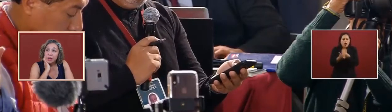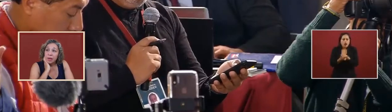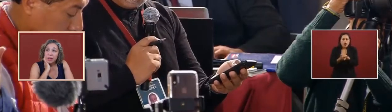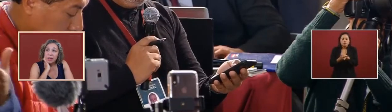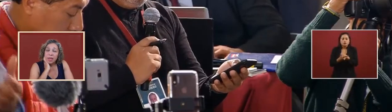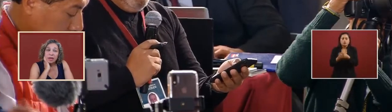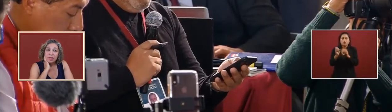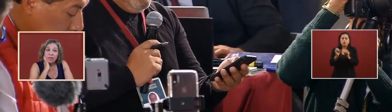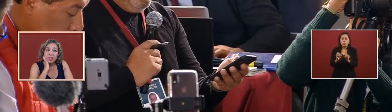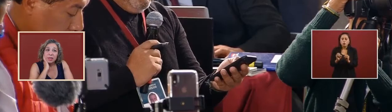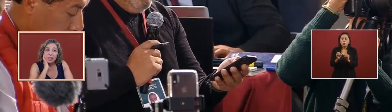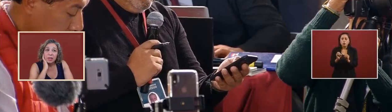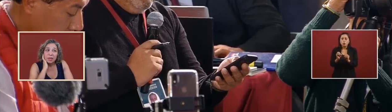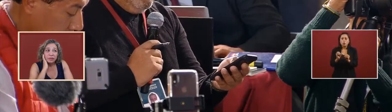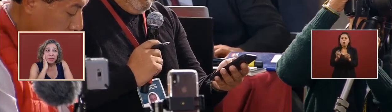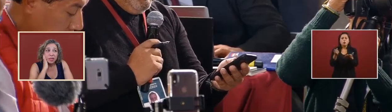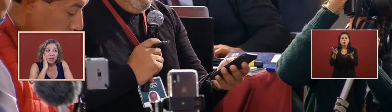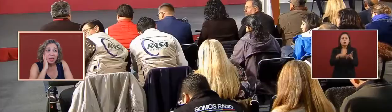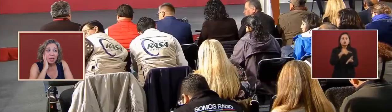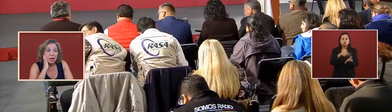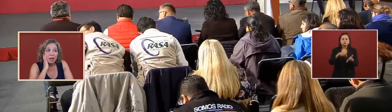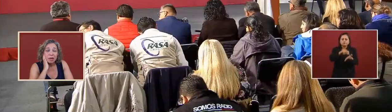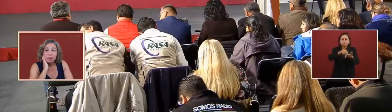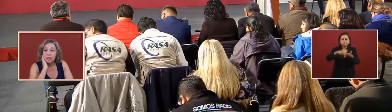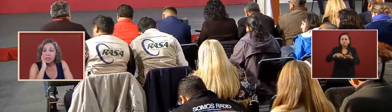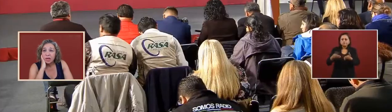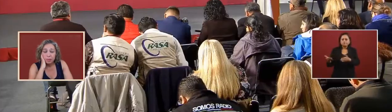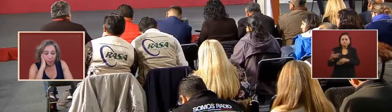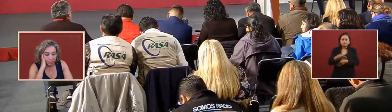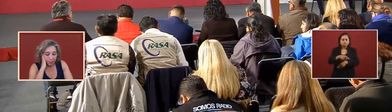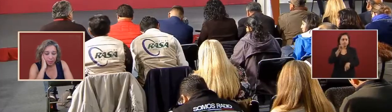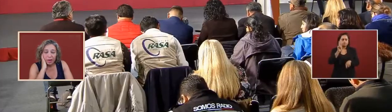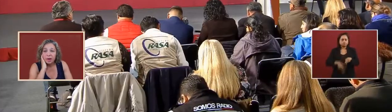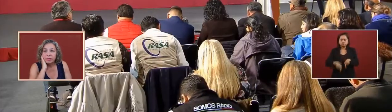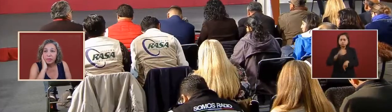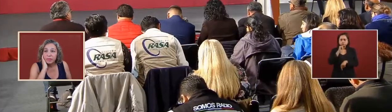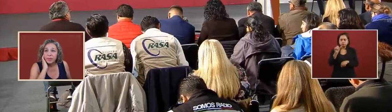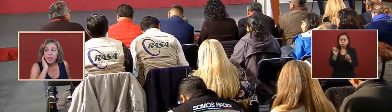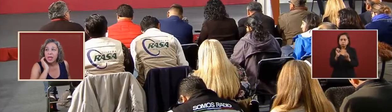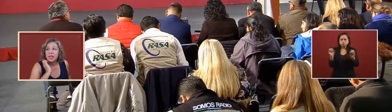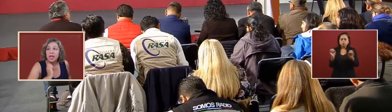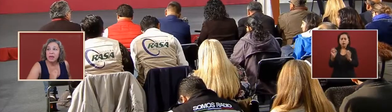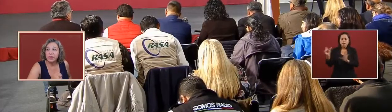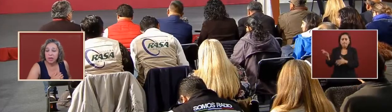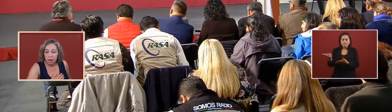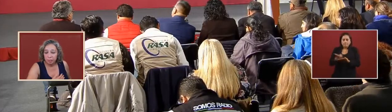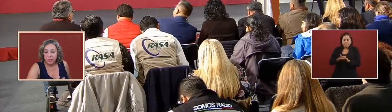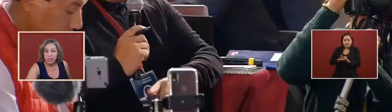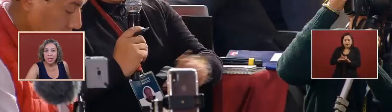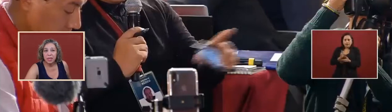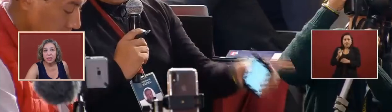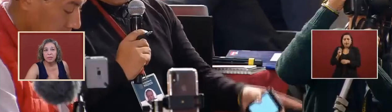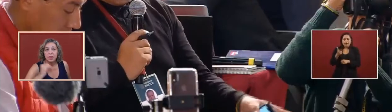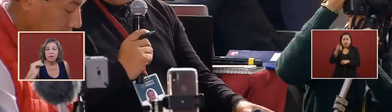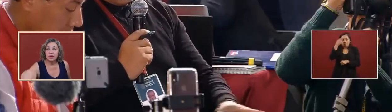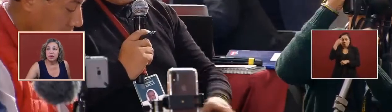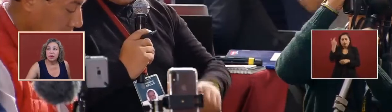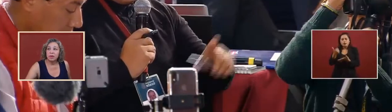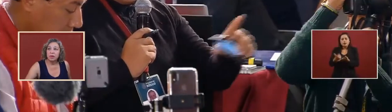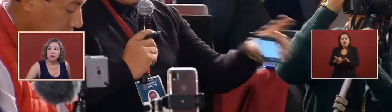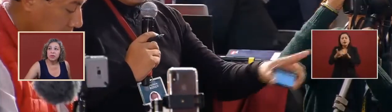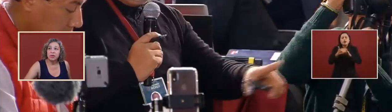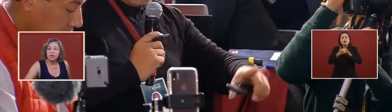and they haven't lifted the uh stop of and they haven't compensated them